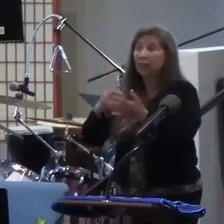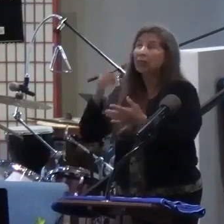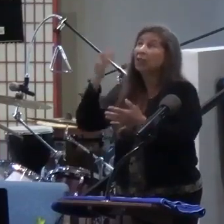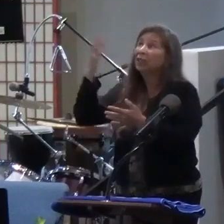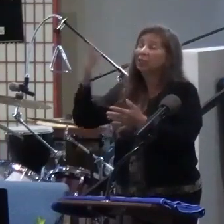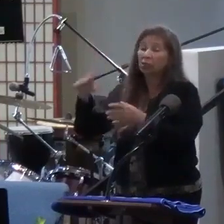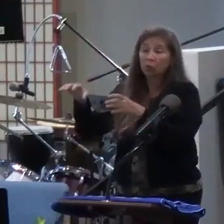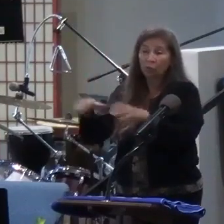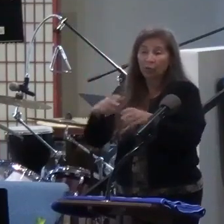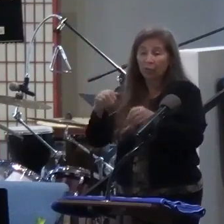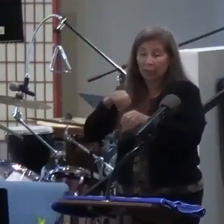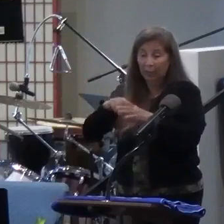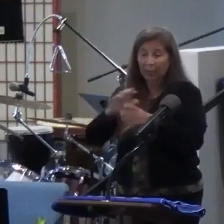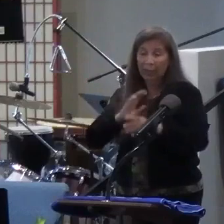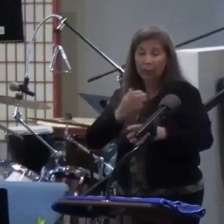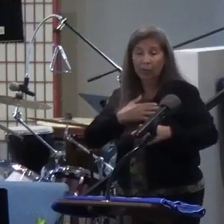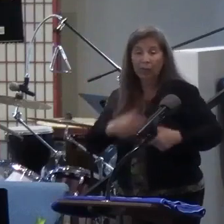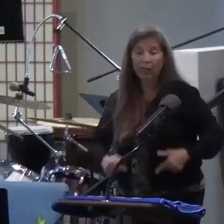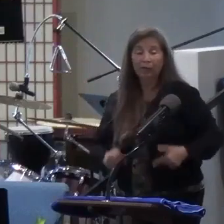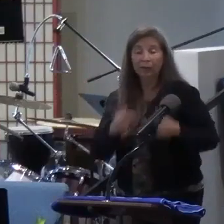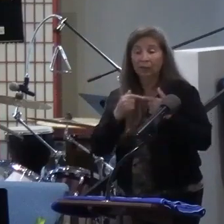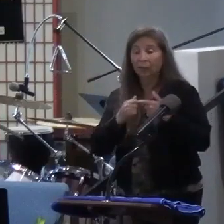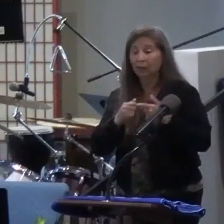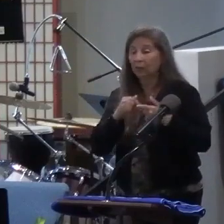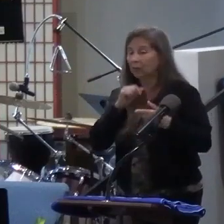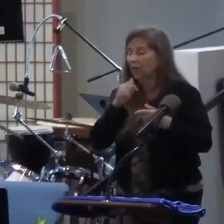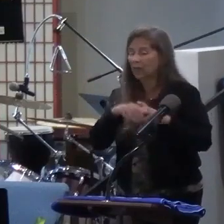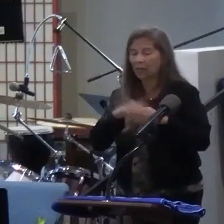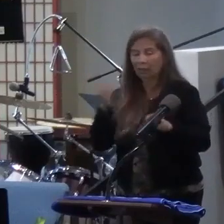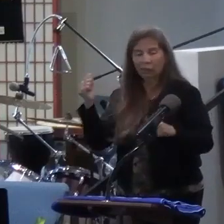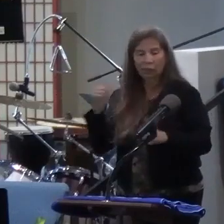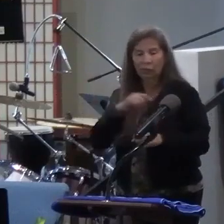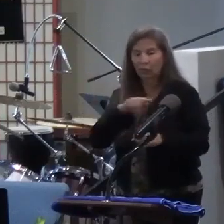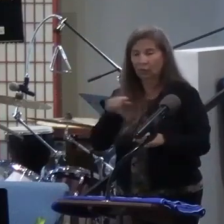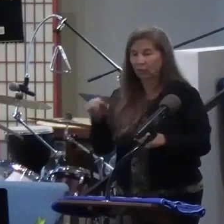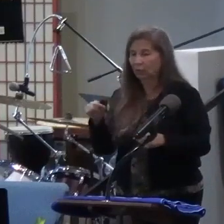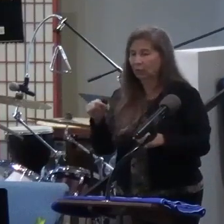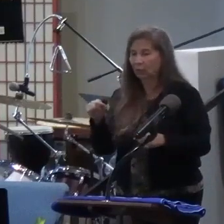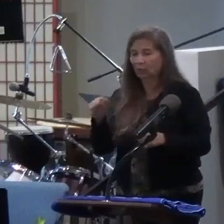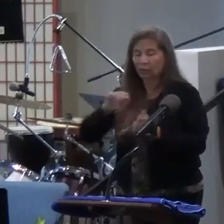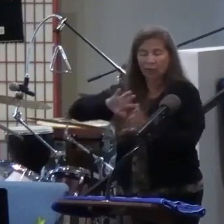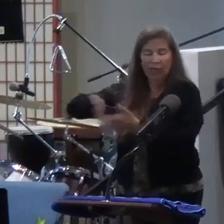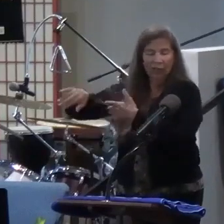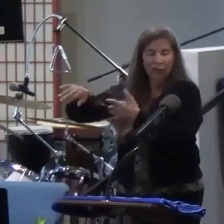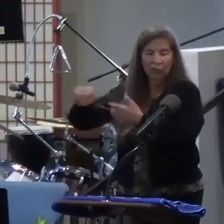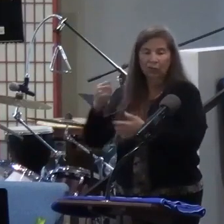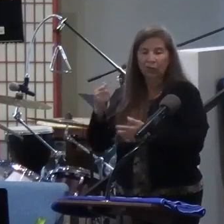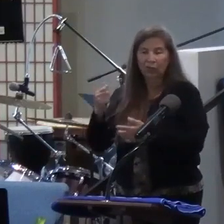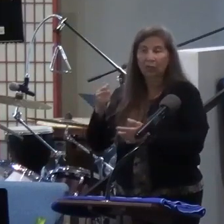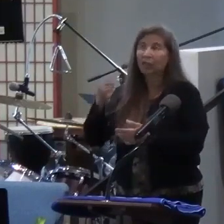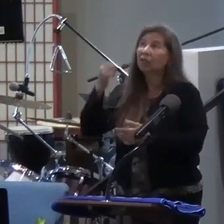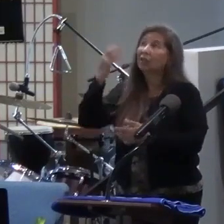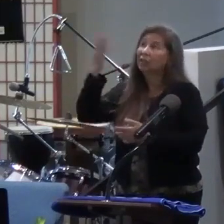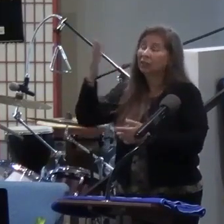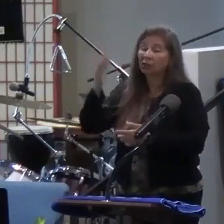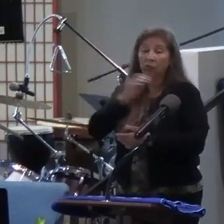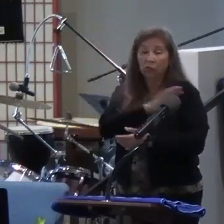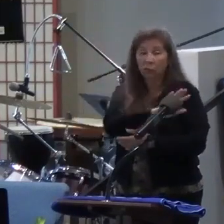in our lives. No, he has not left you or forsaken you. He is your God. Amen.